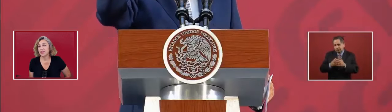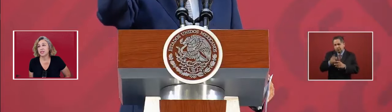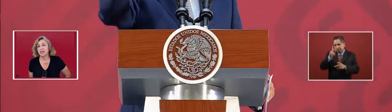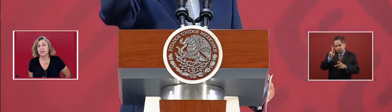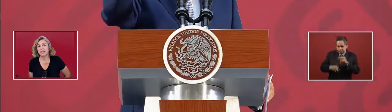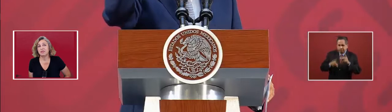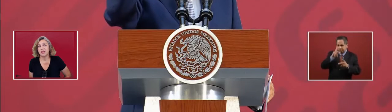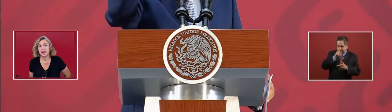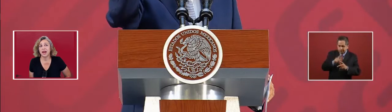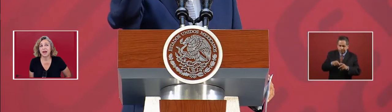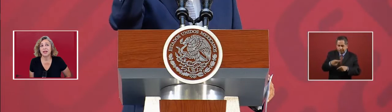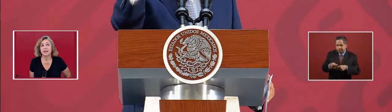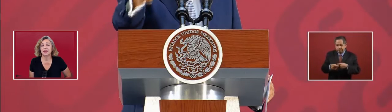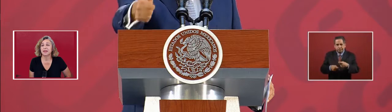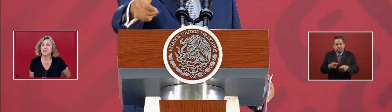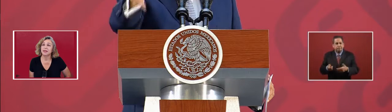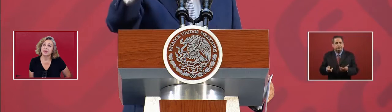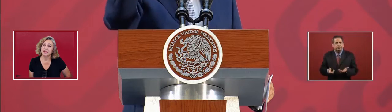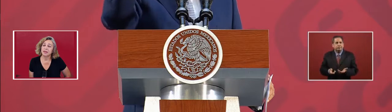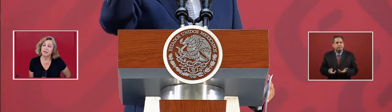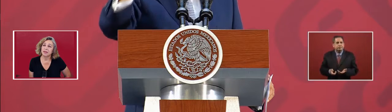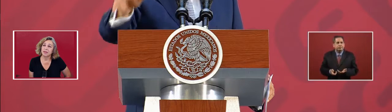contracts that they already had.